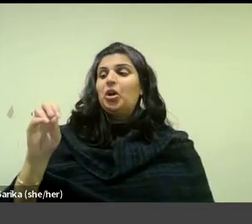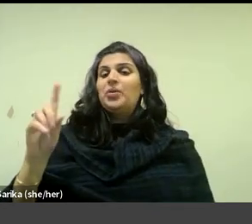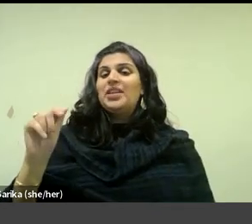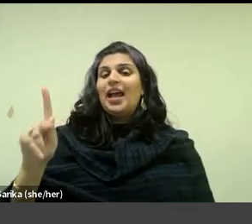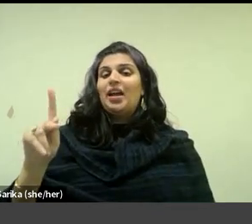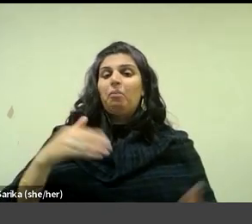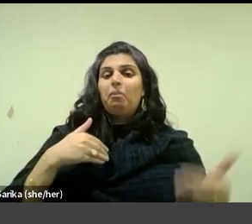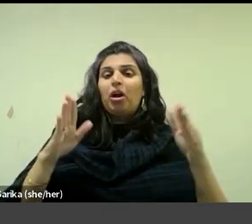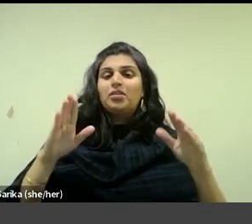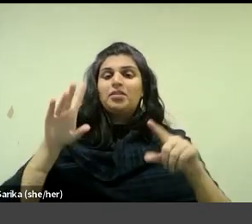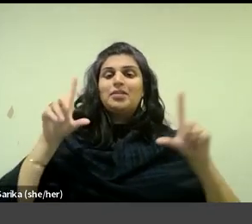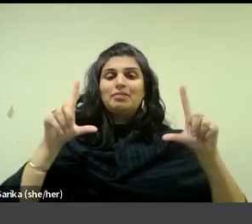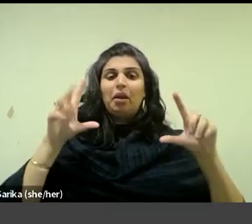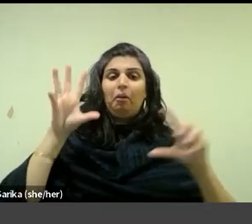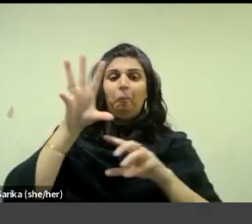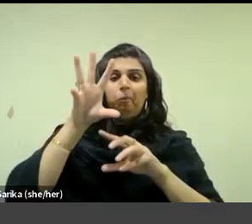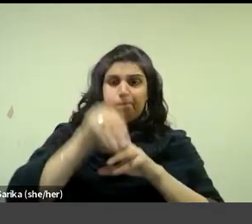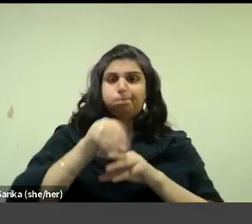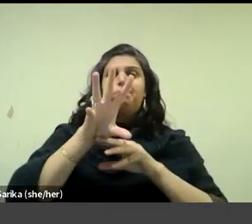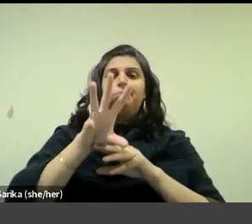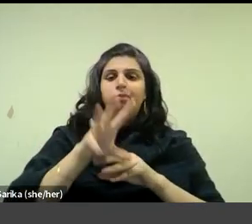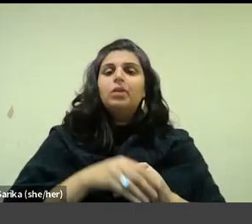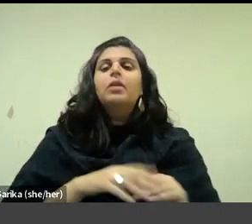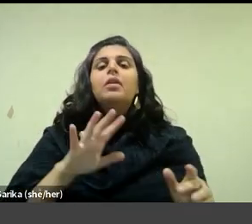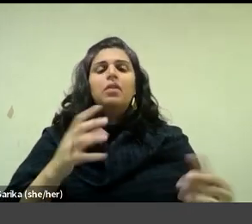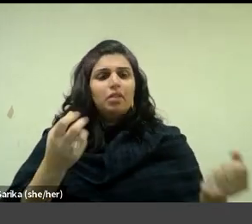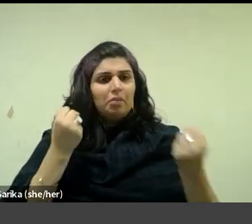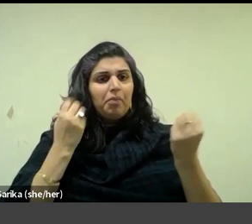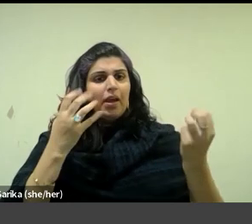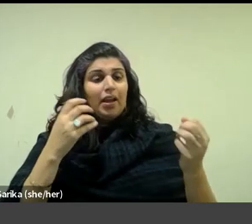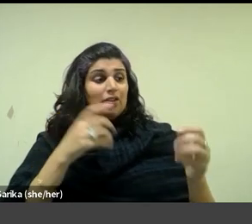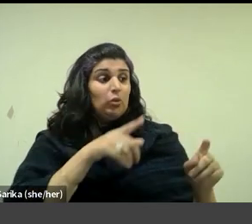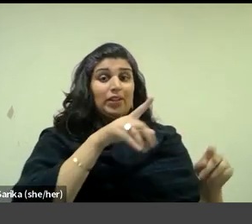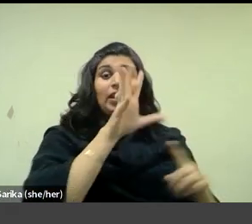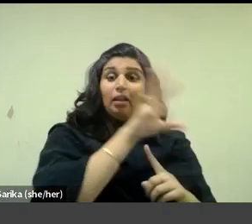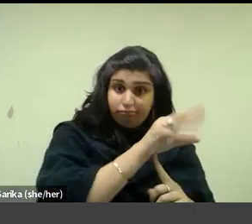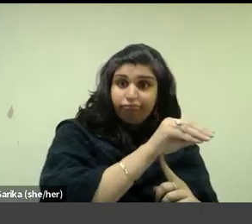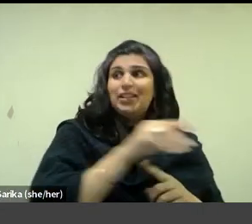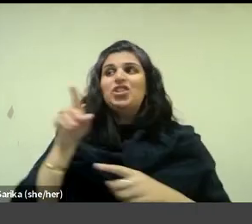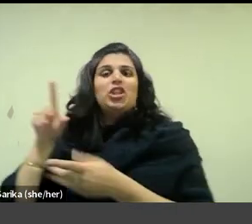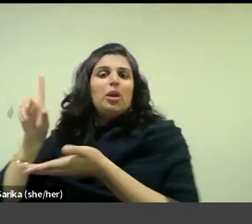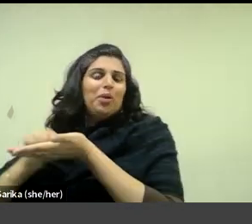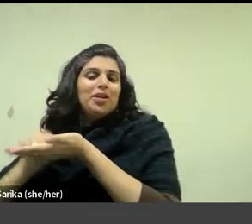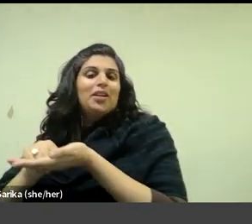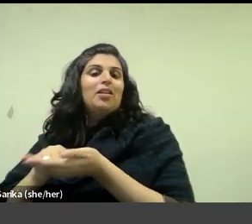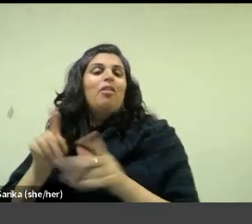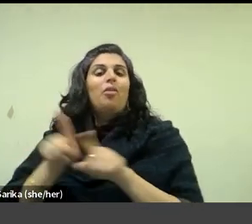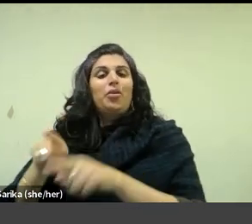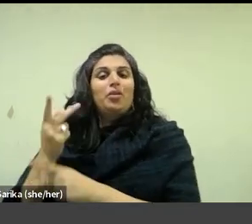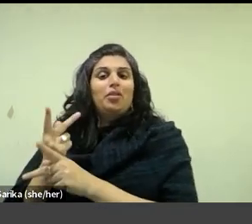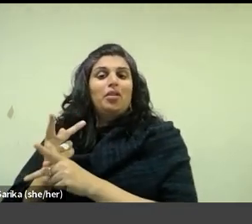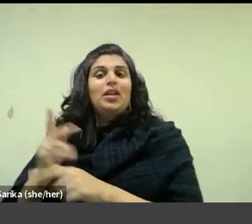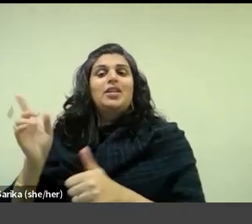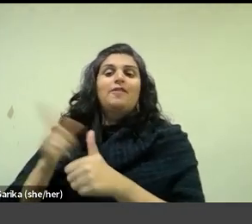camera. For many of these snapshots, she had also been the sitter, even most likely his first